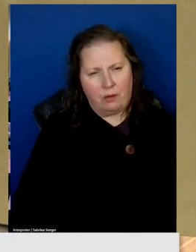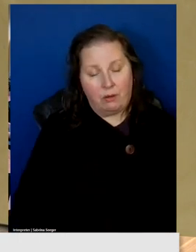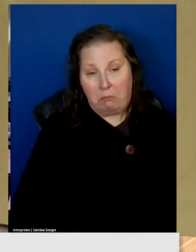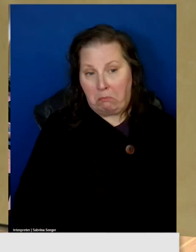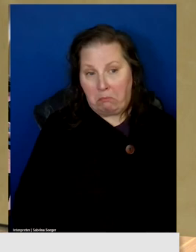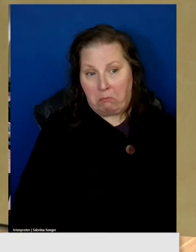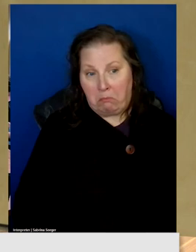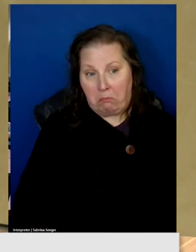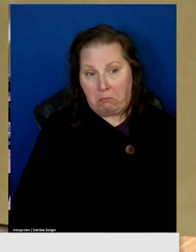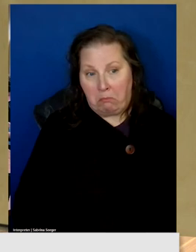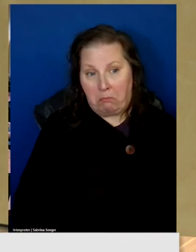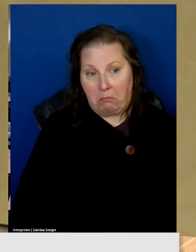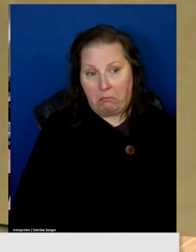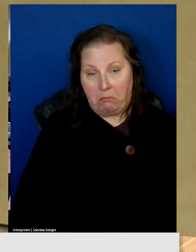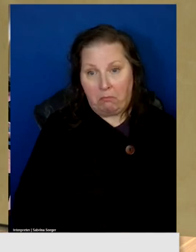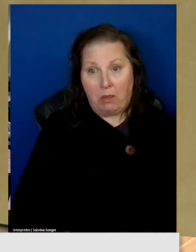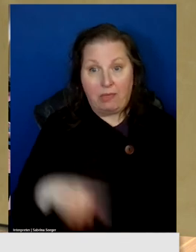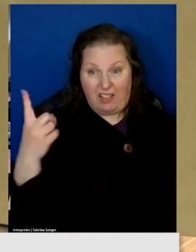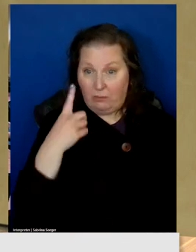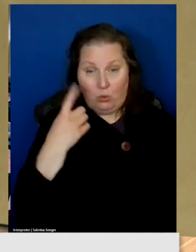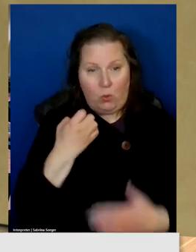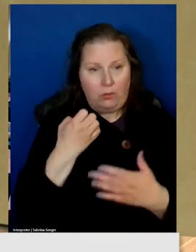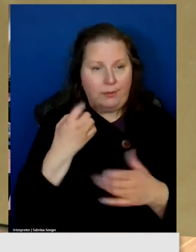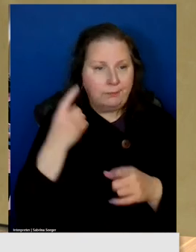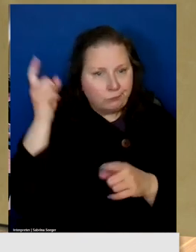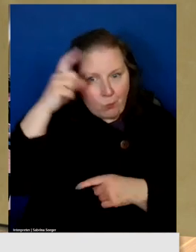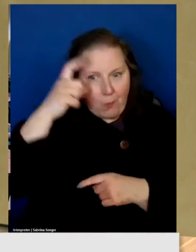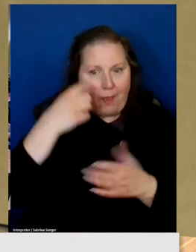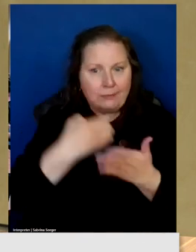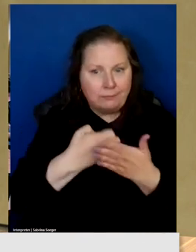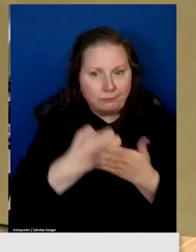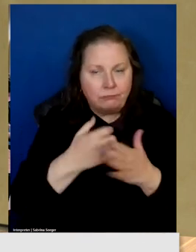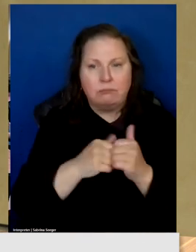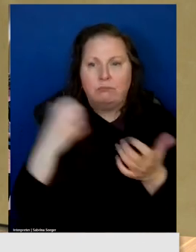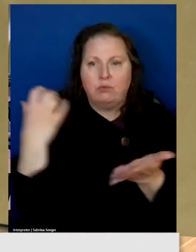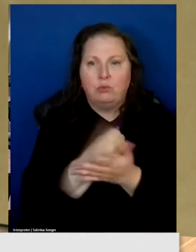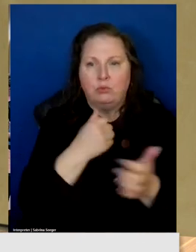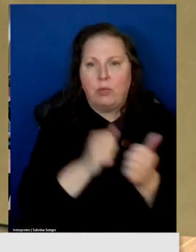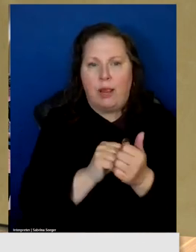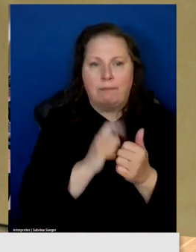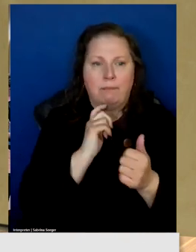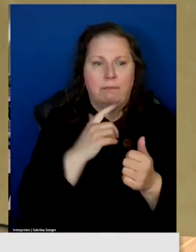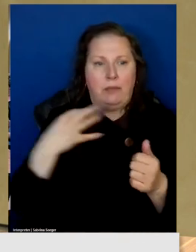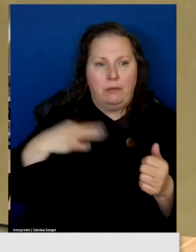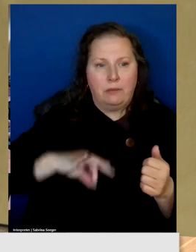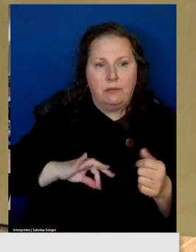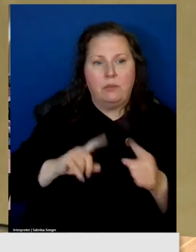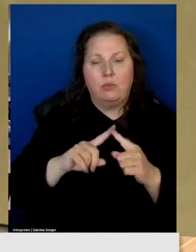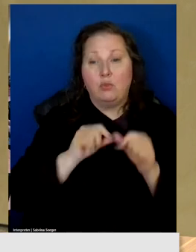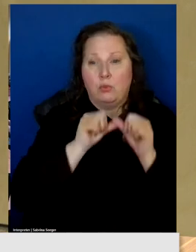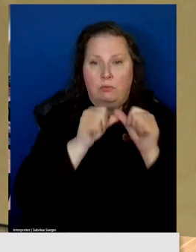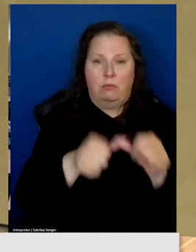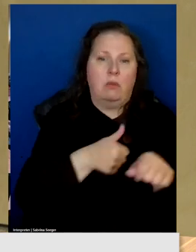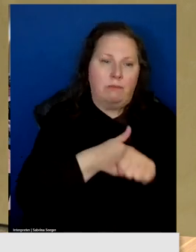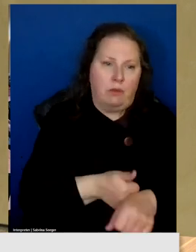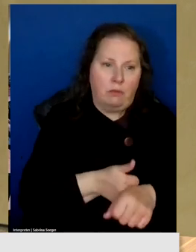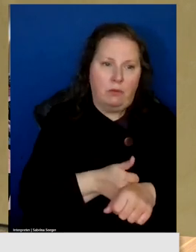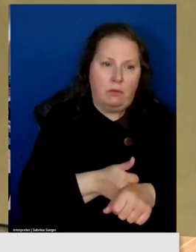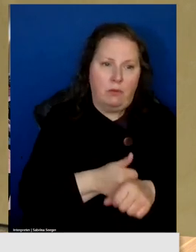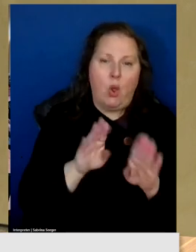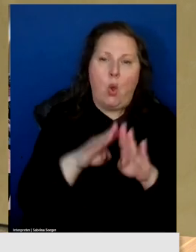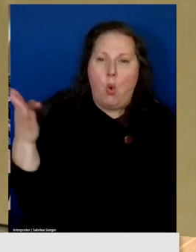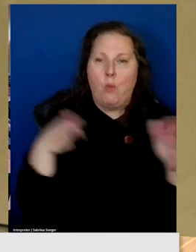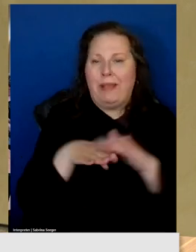That's the only economical way to make, take maximum advantage to adhere to the open